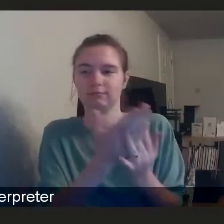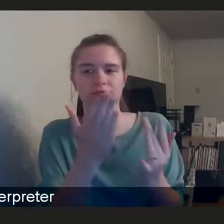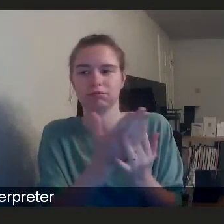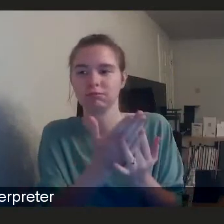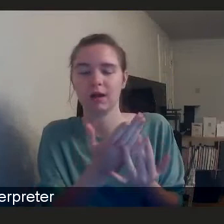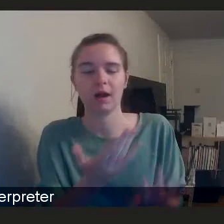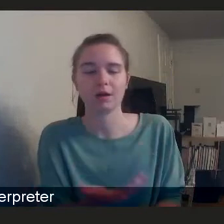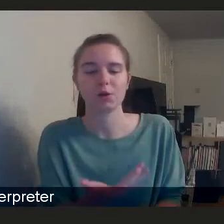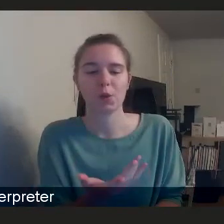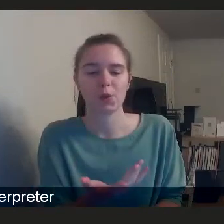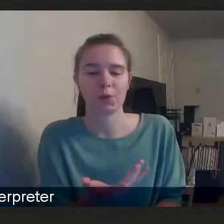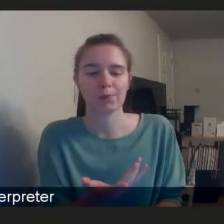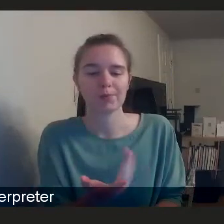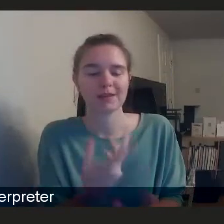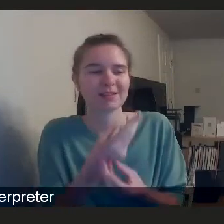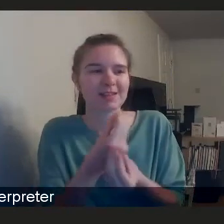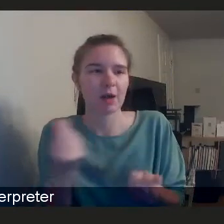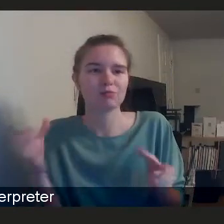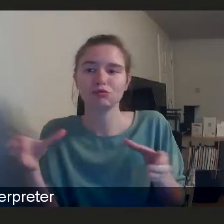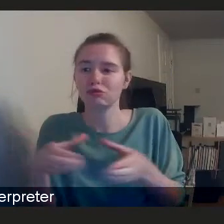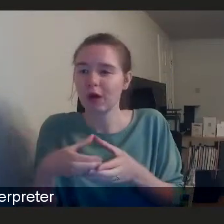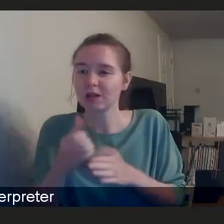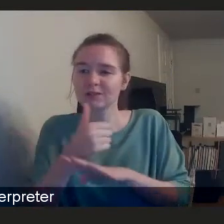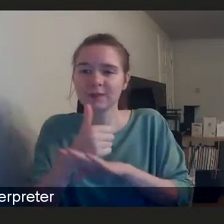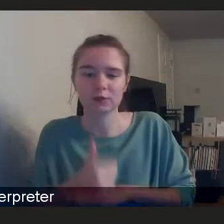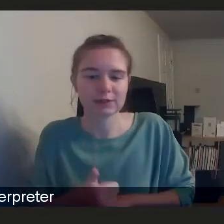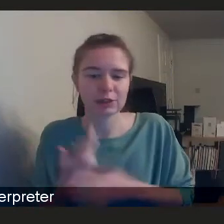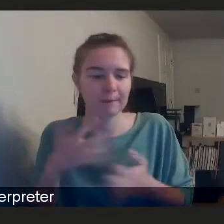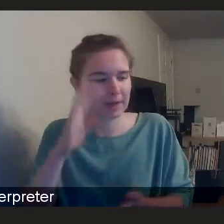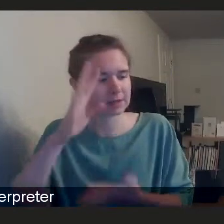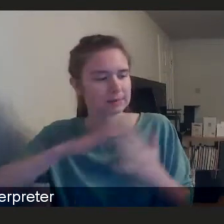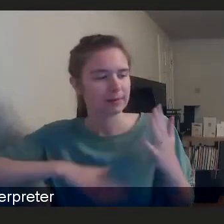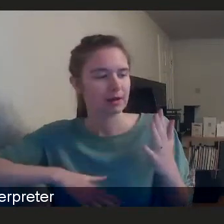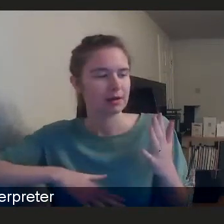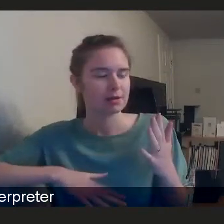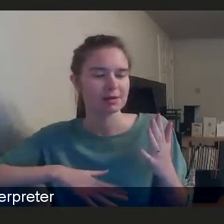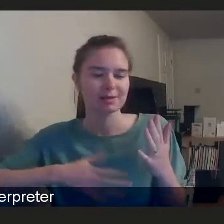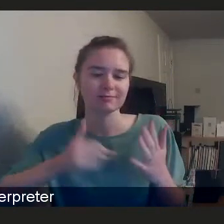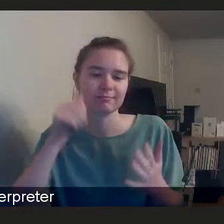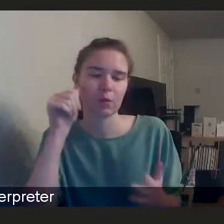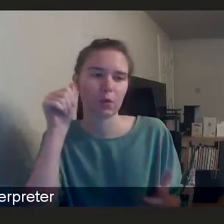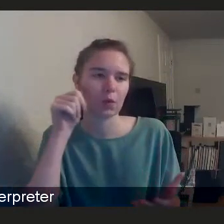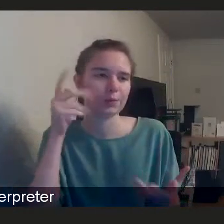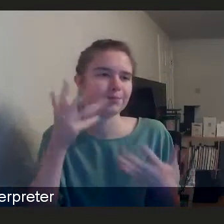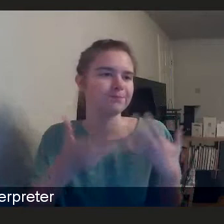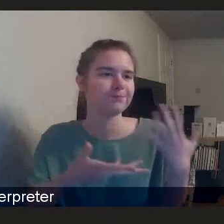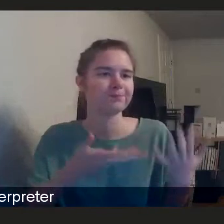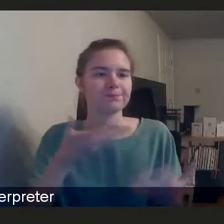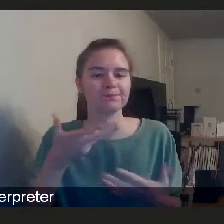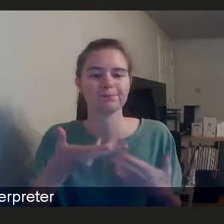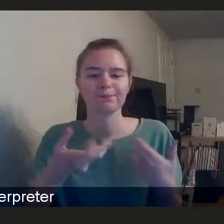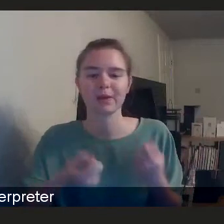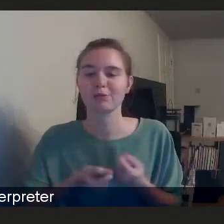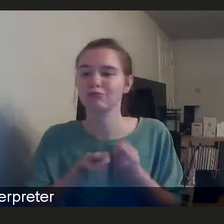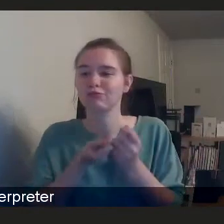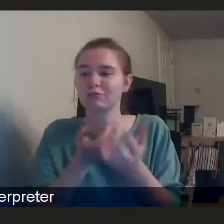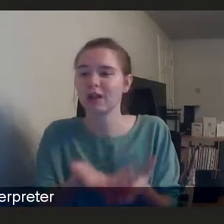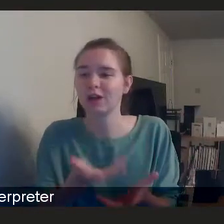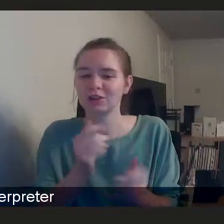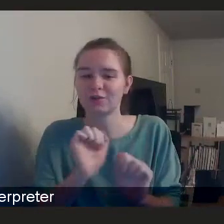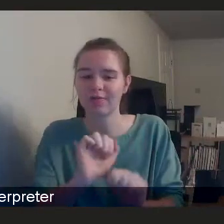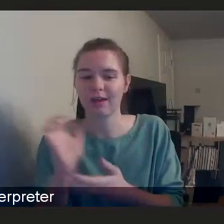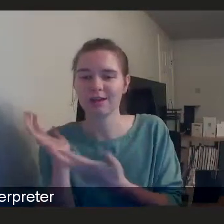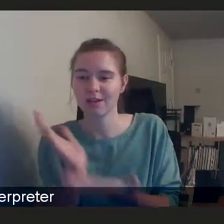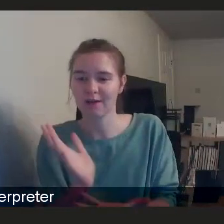And some trusts and foundations have experienced, you know, kind of, you know, reductions in their kind of services